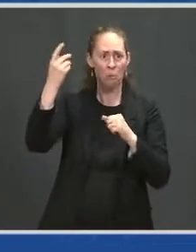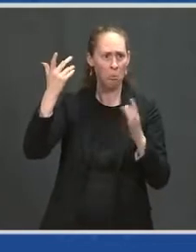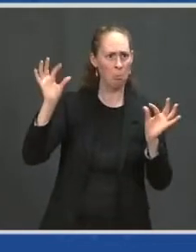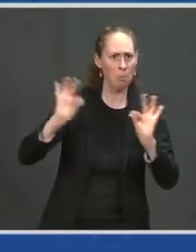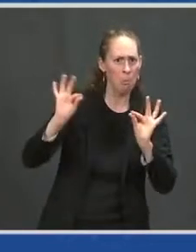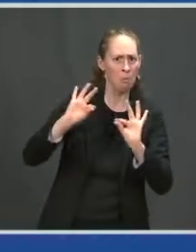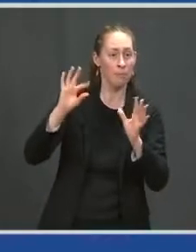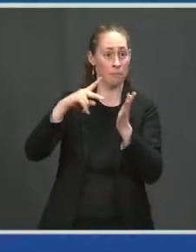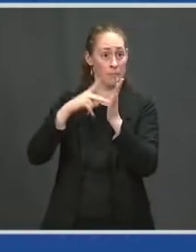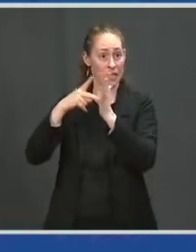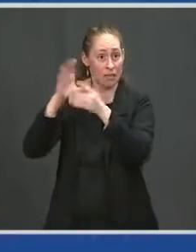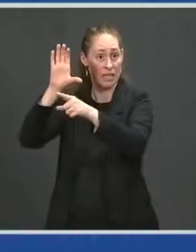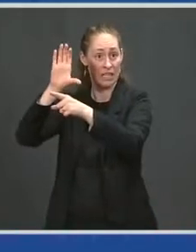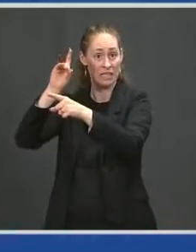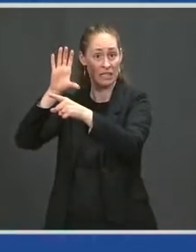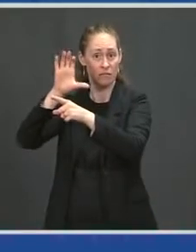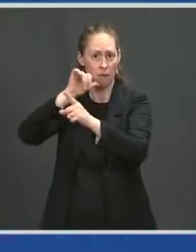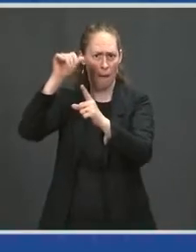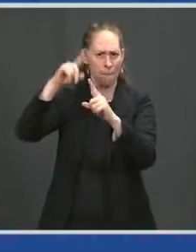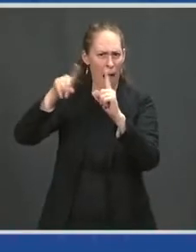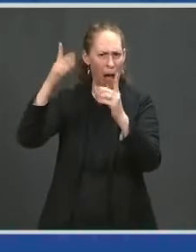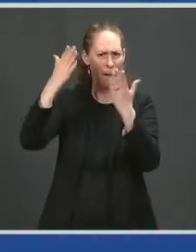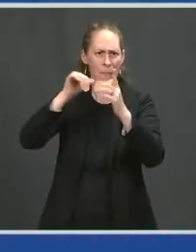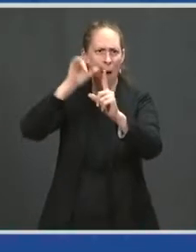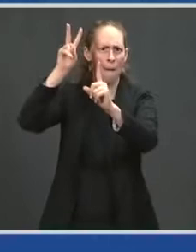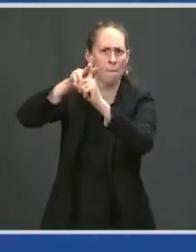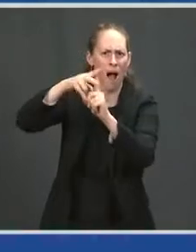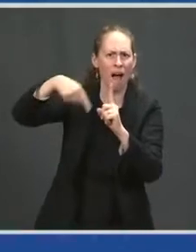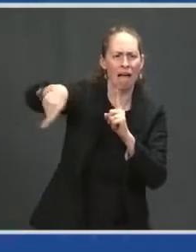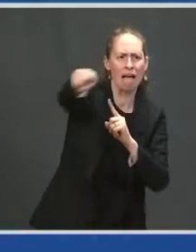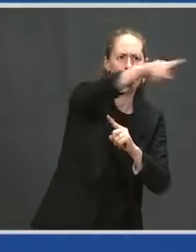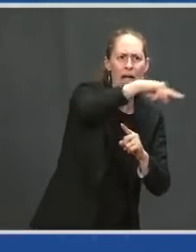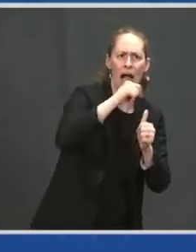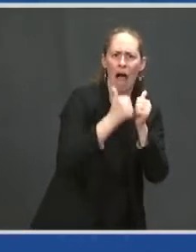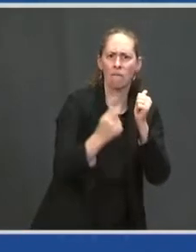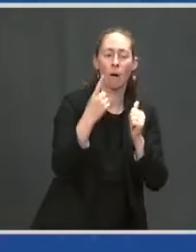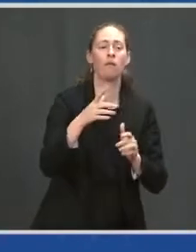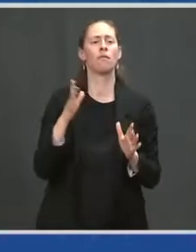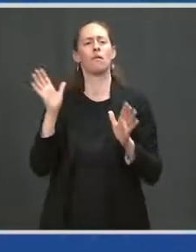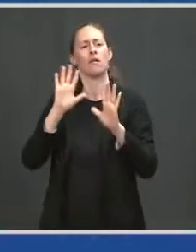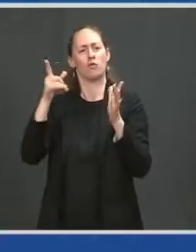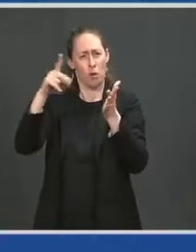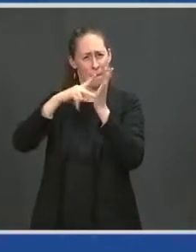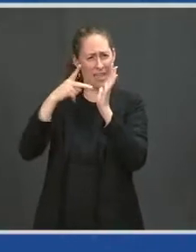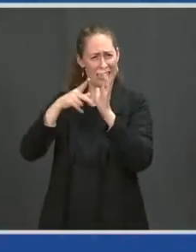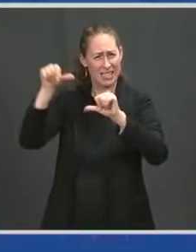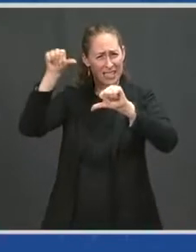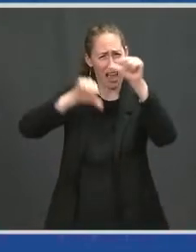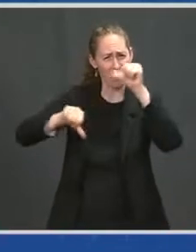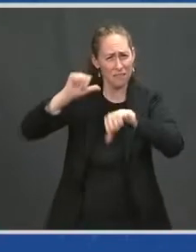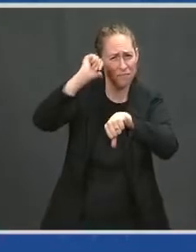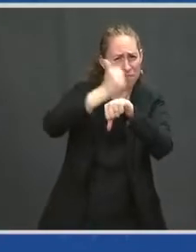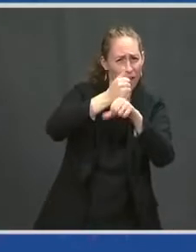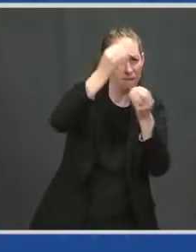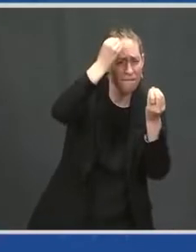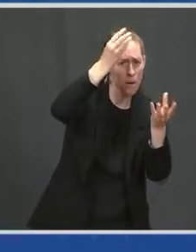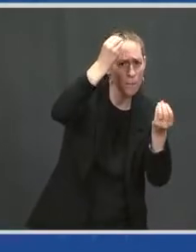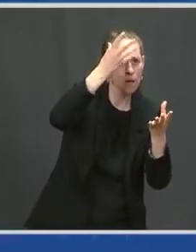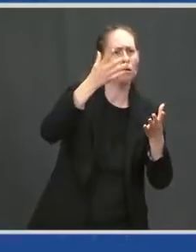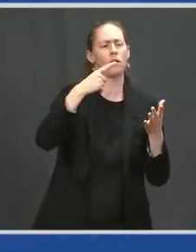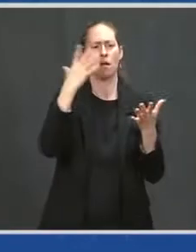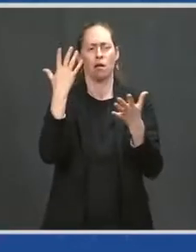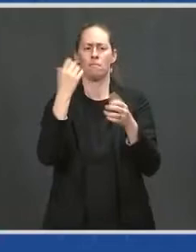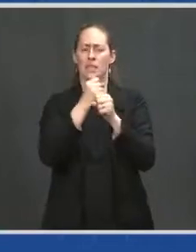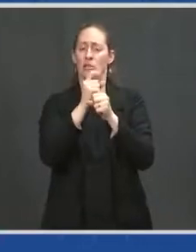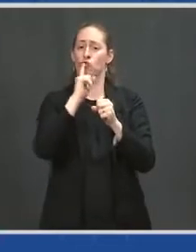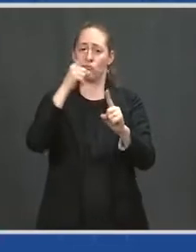Because the science indicates that the most certain way to make sure it doesn't spread if both people have been vaccinated, the people you're with